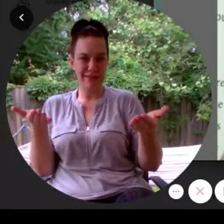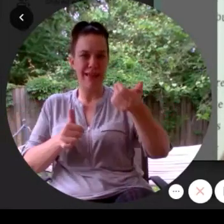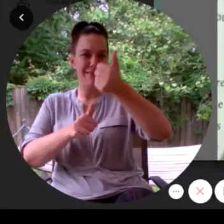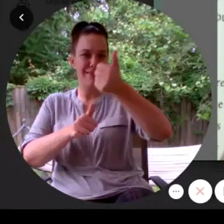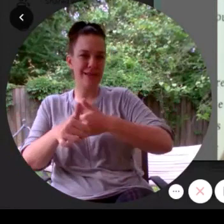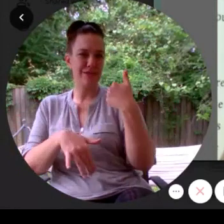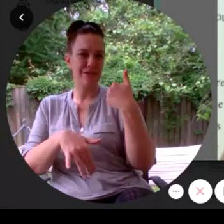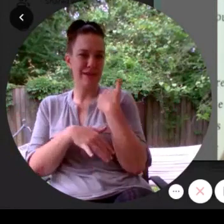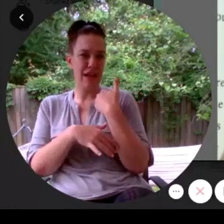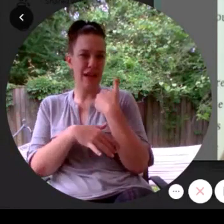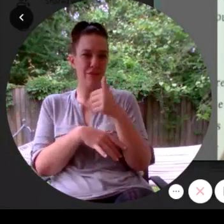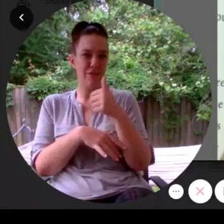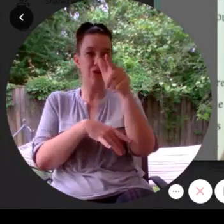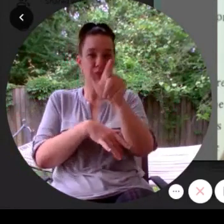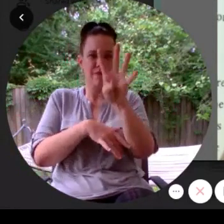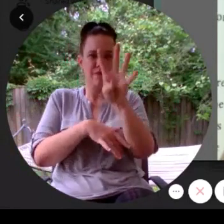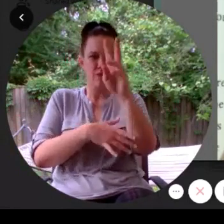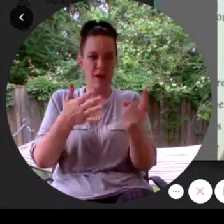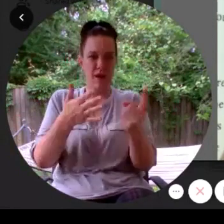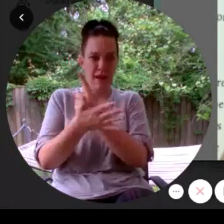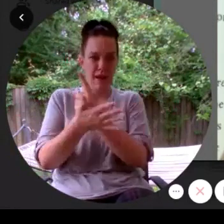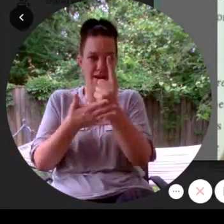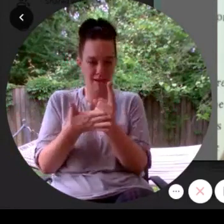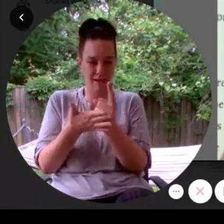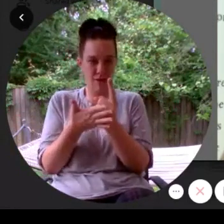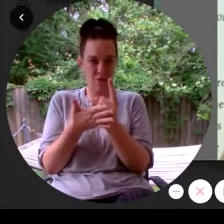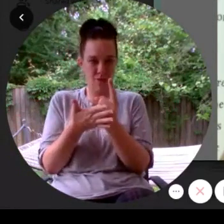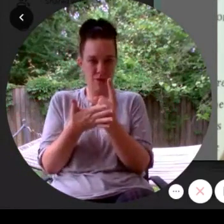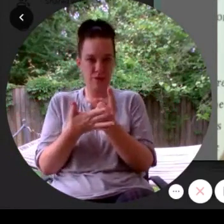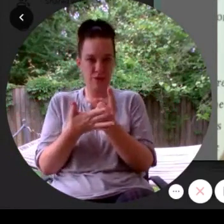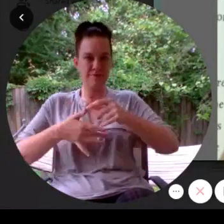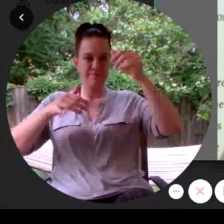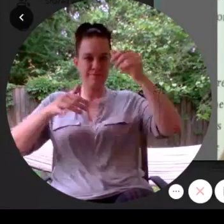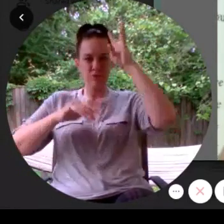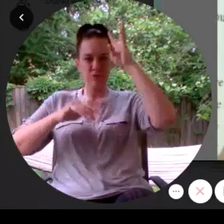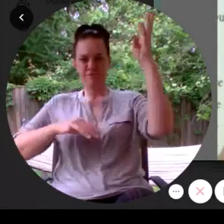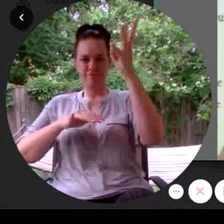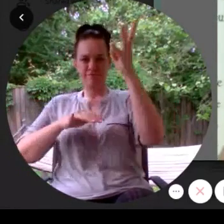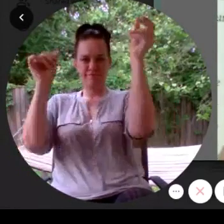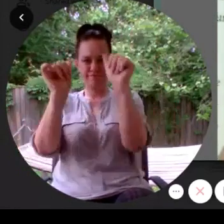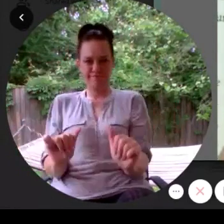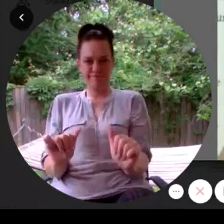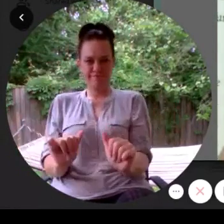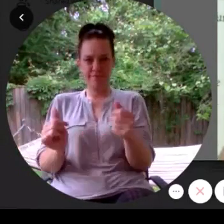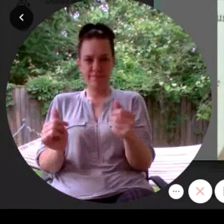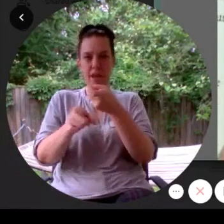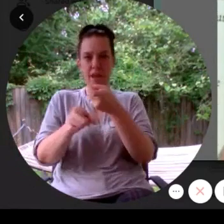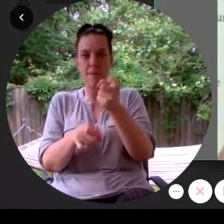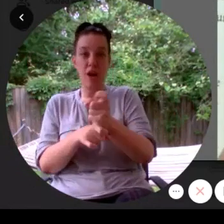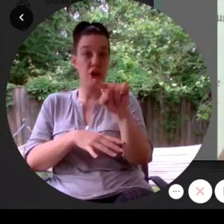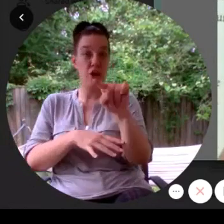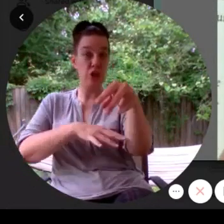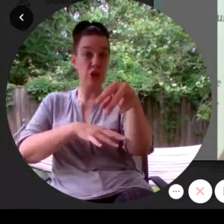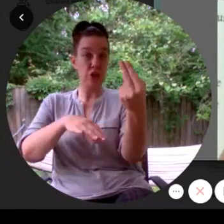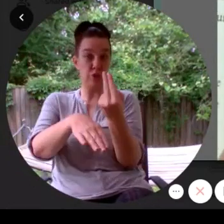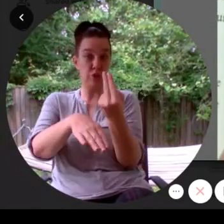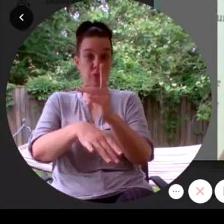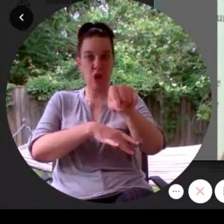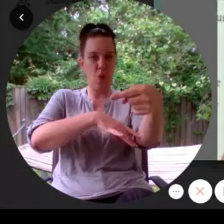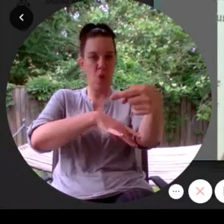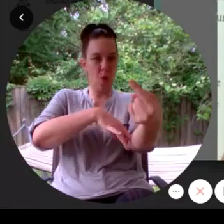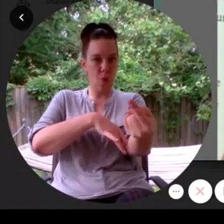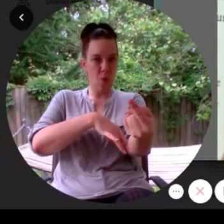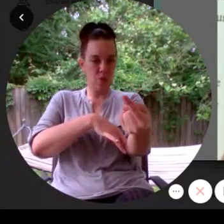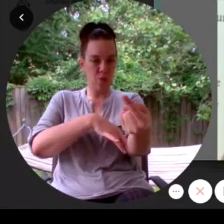24 hours to design a prank using only those materials